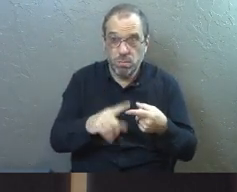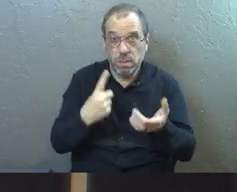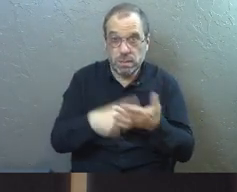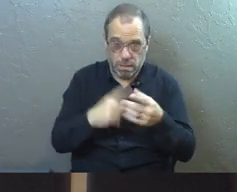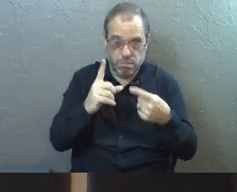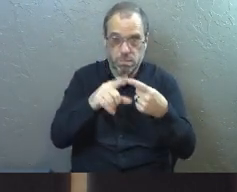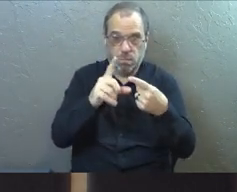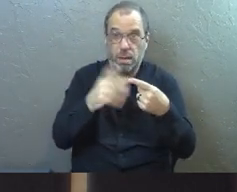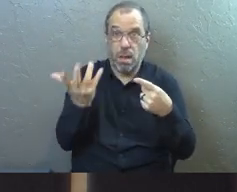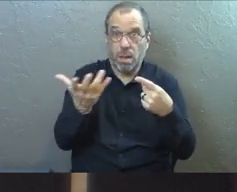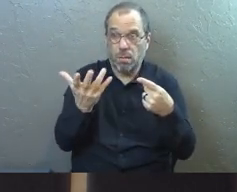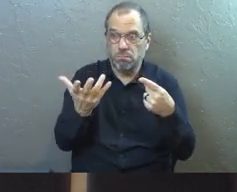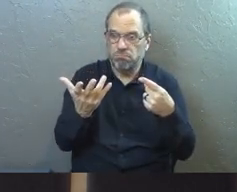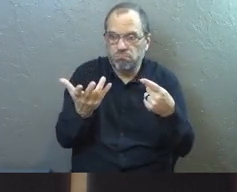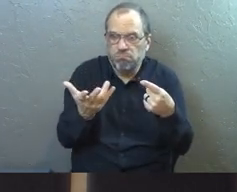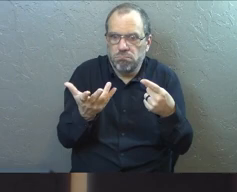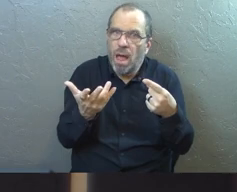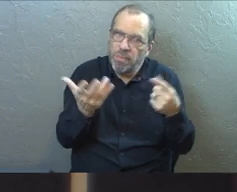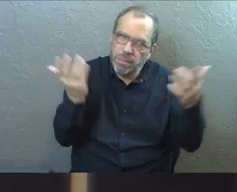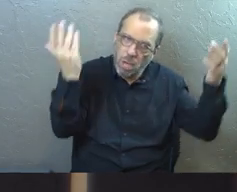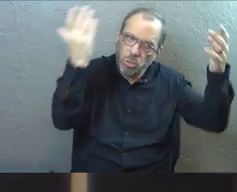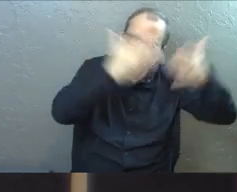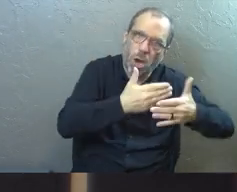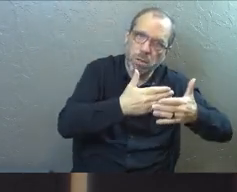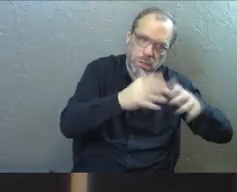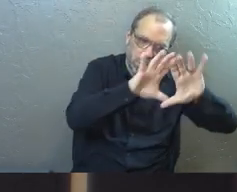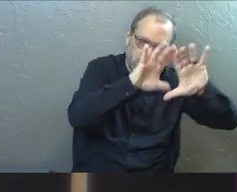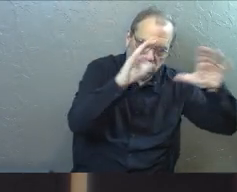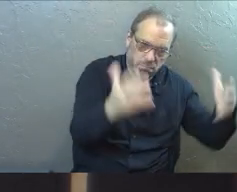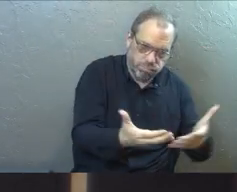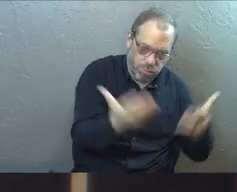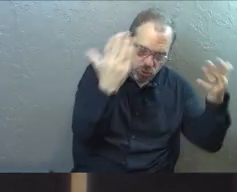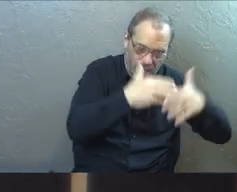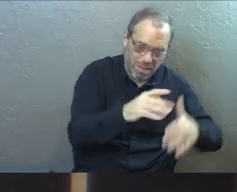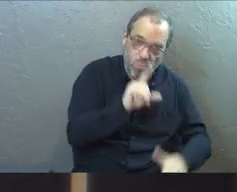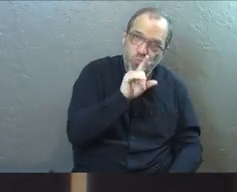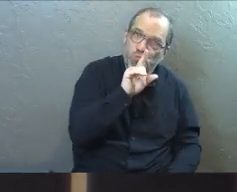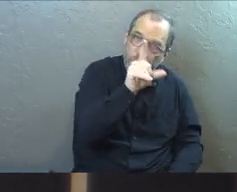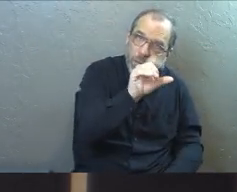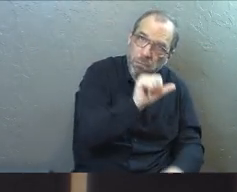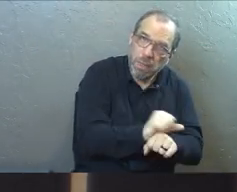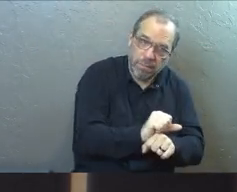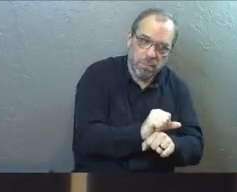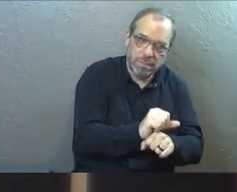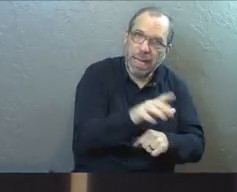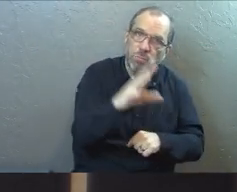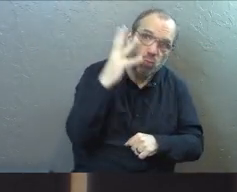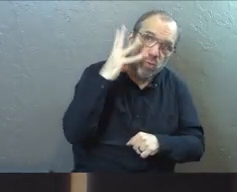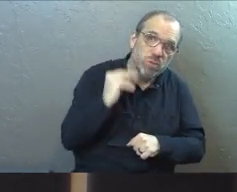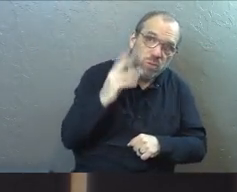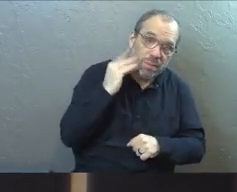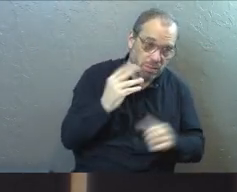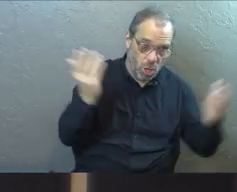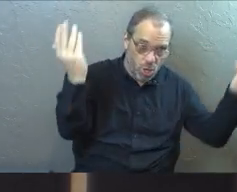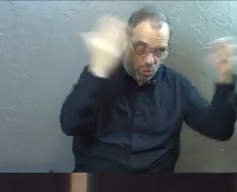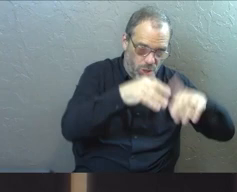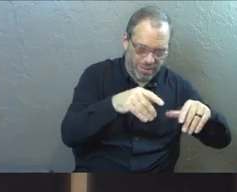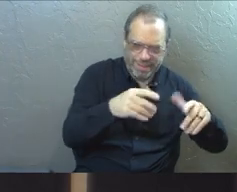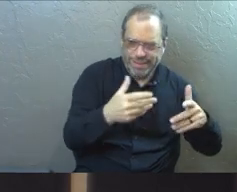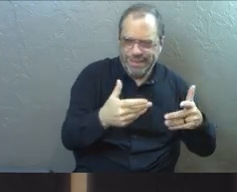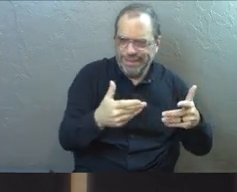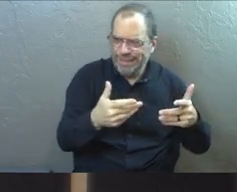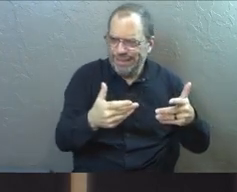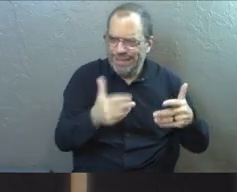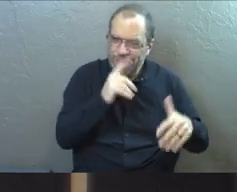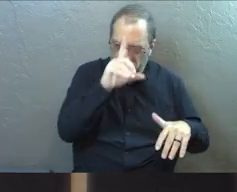going to talk about, you know, quite a lot today is that there is darkness. That's a reality that all of us walk in. Darkness is not just